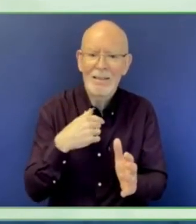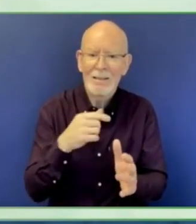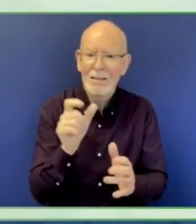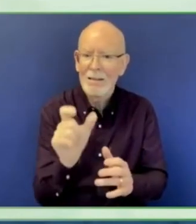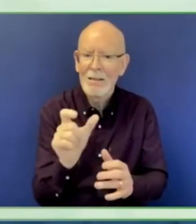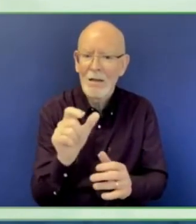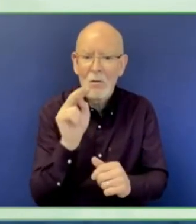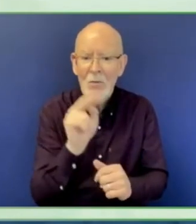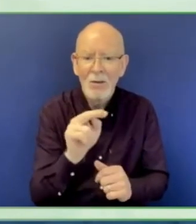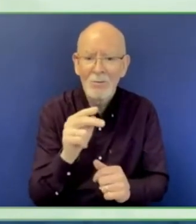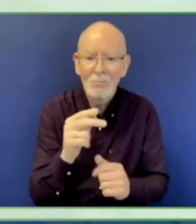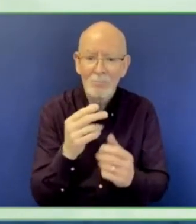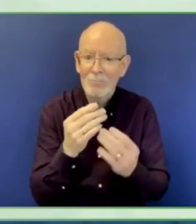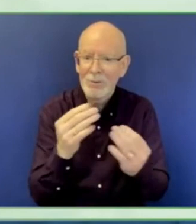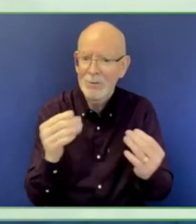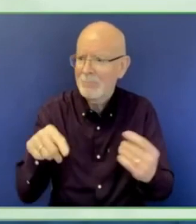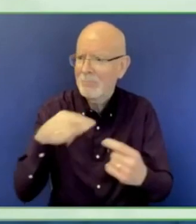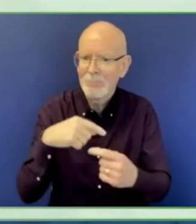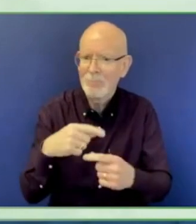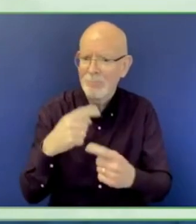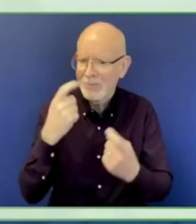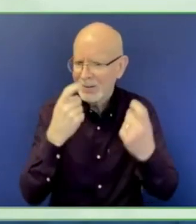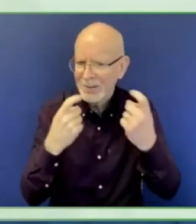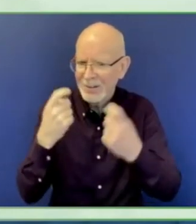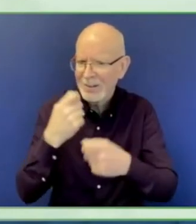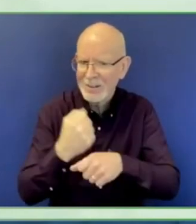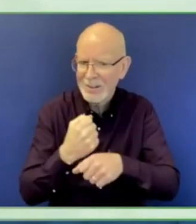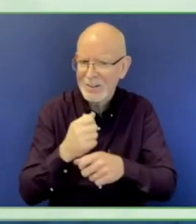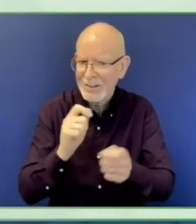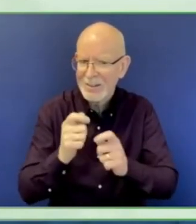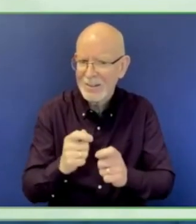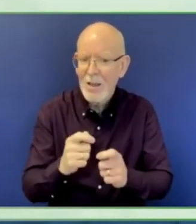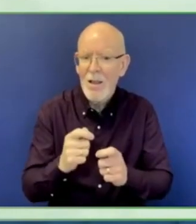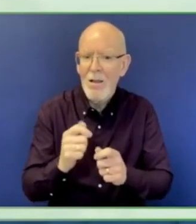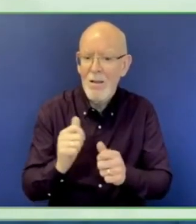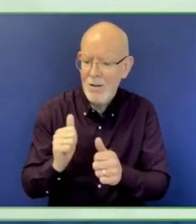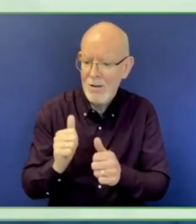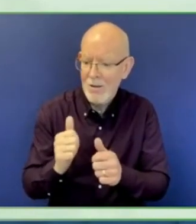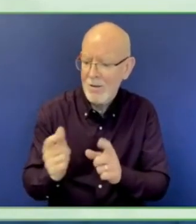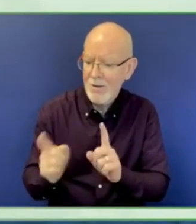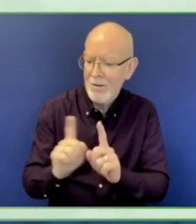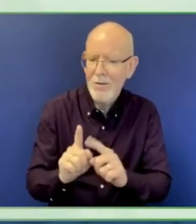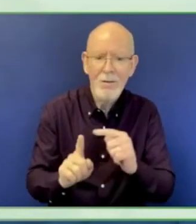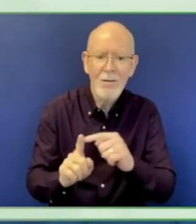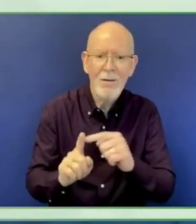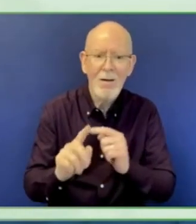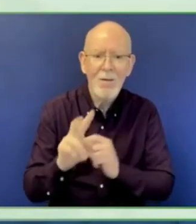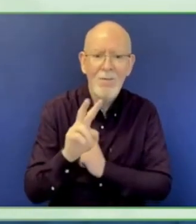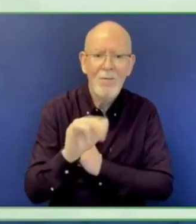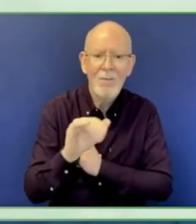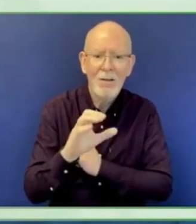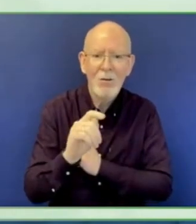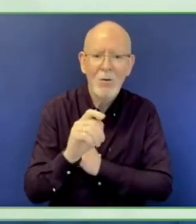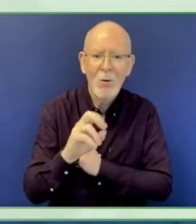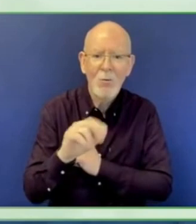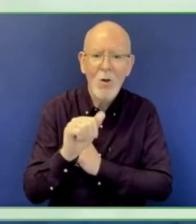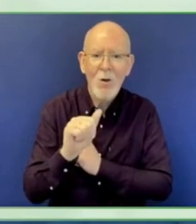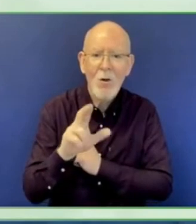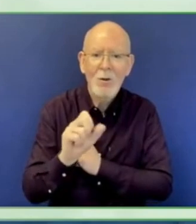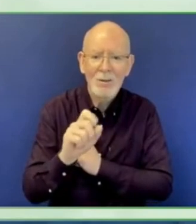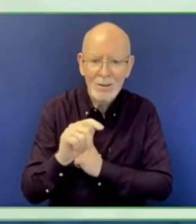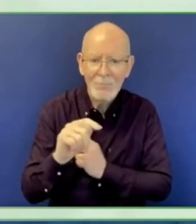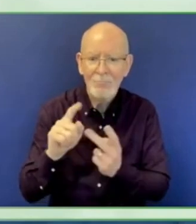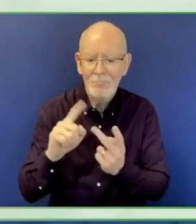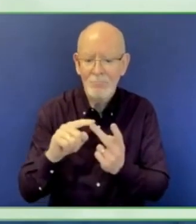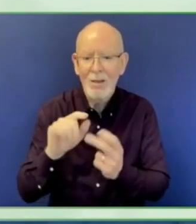2016 when I had an idea to set up an assistive technology space where we would co-design assistive technologies together,